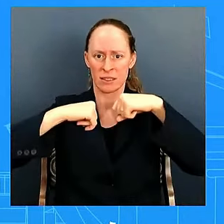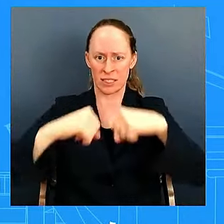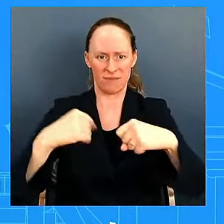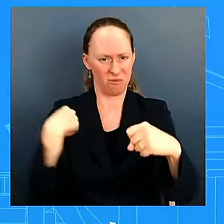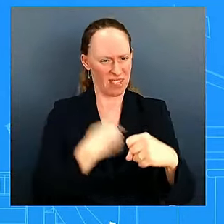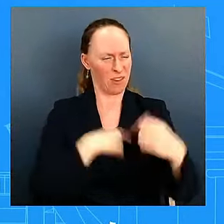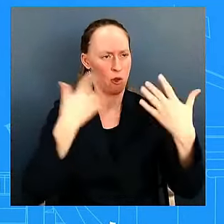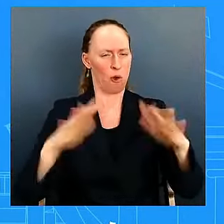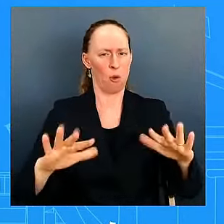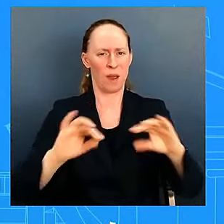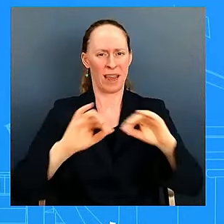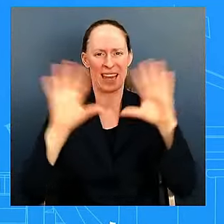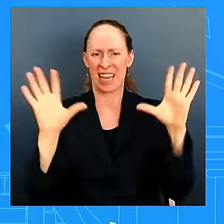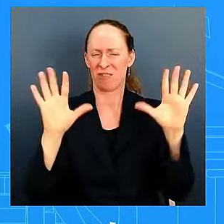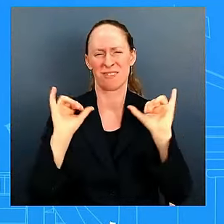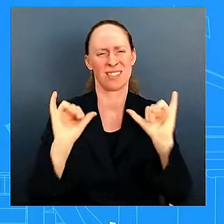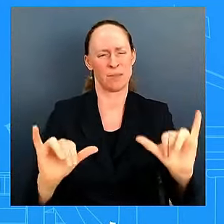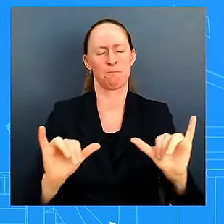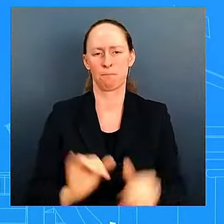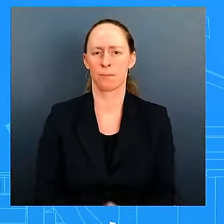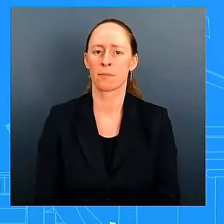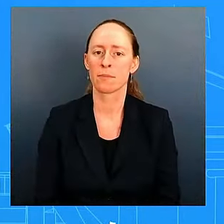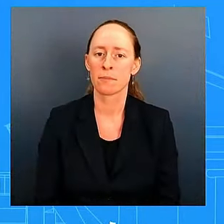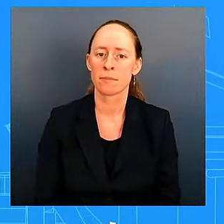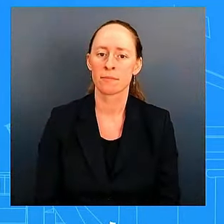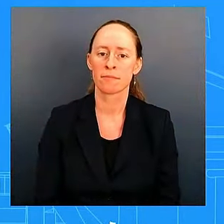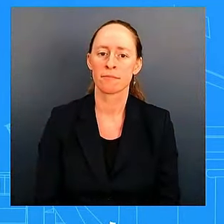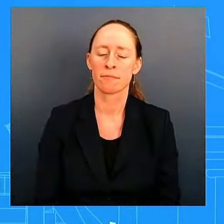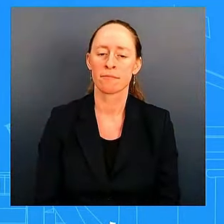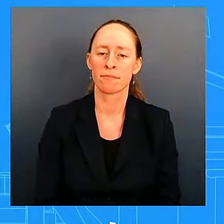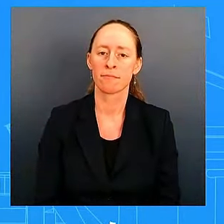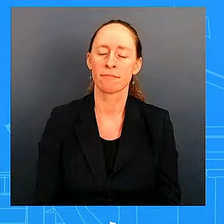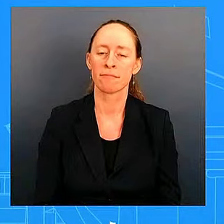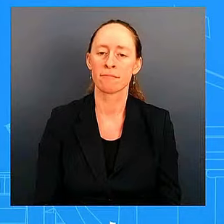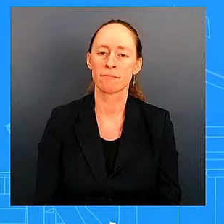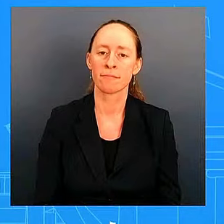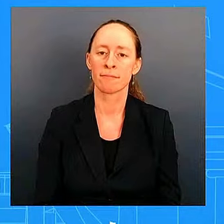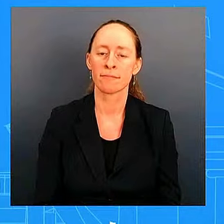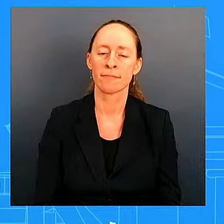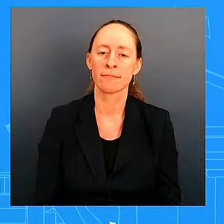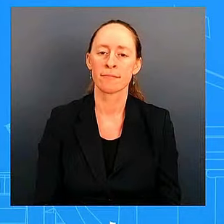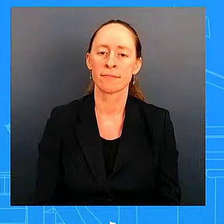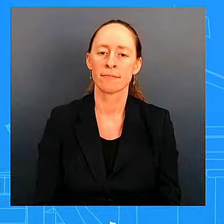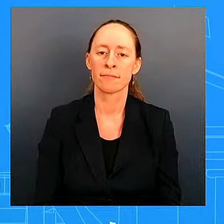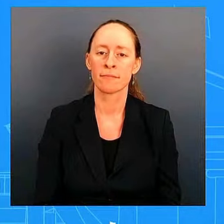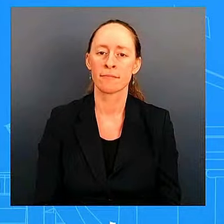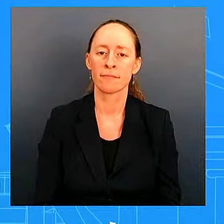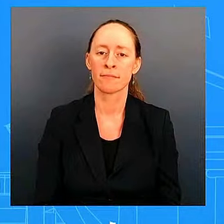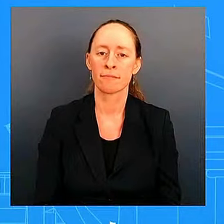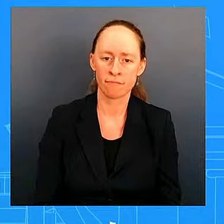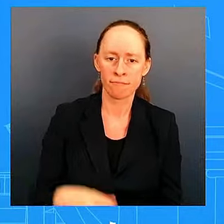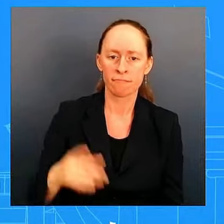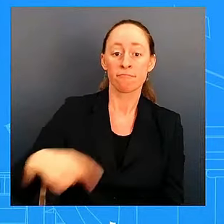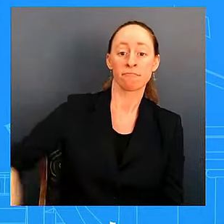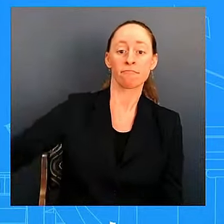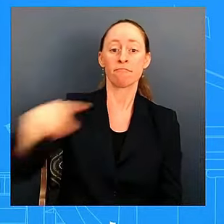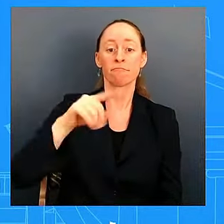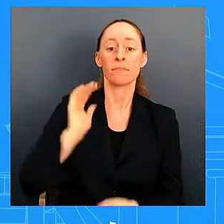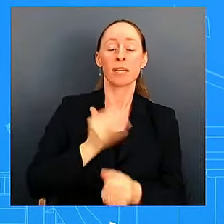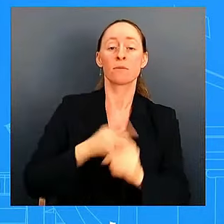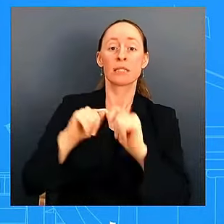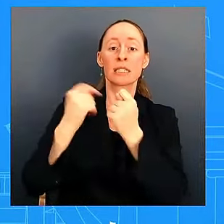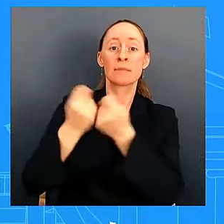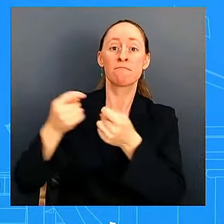to the hurricane our reporting teams on the ground say that there are many residents there who are frustrated that more aid has not been